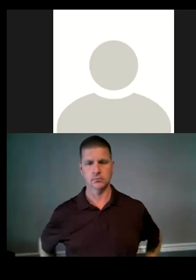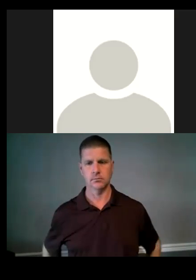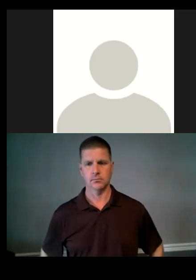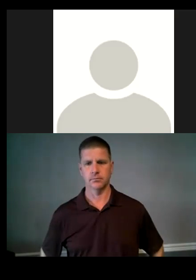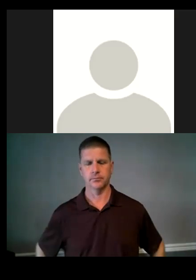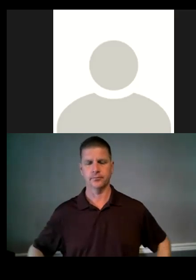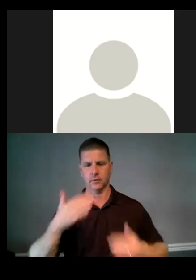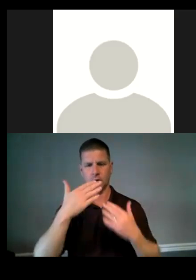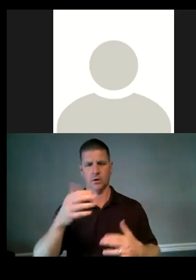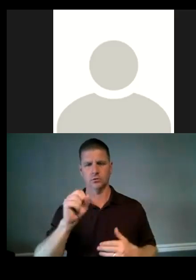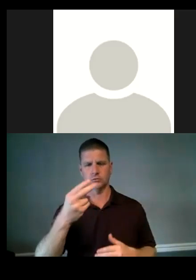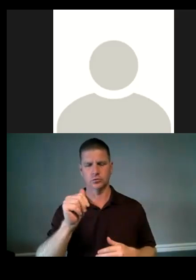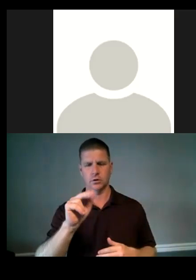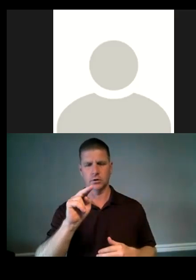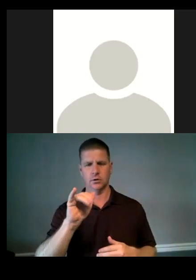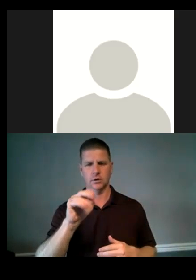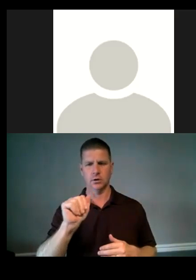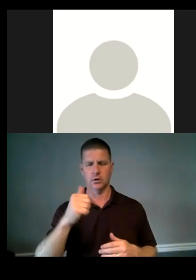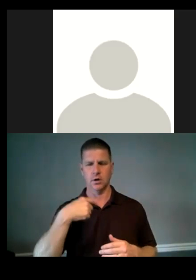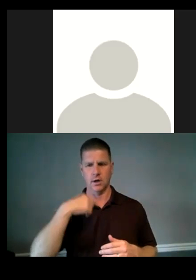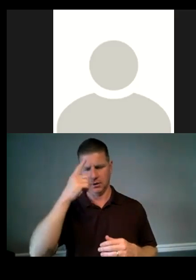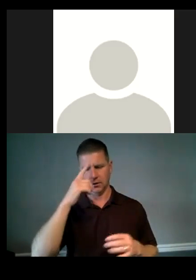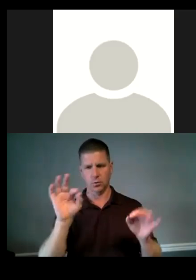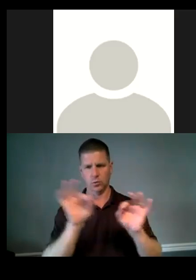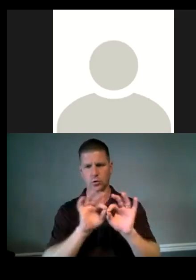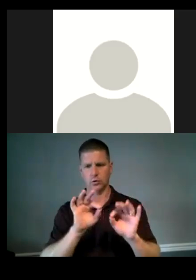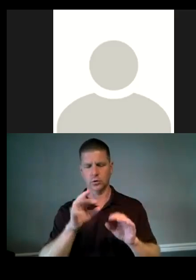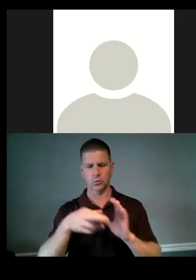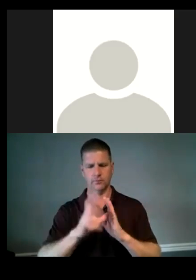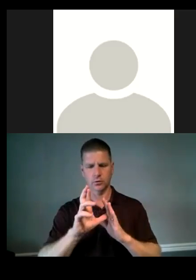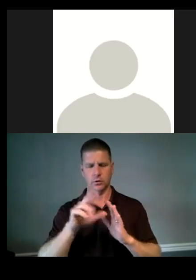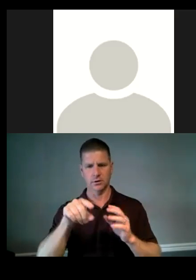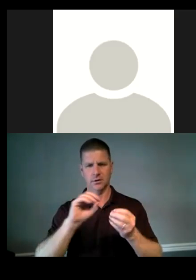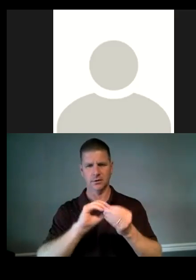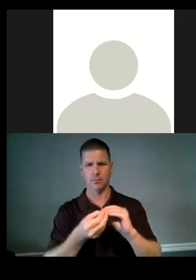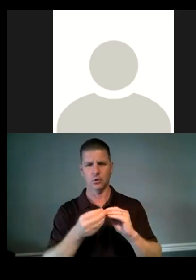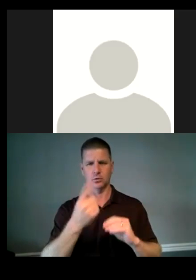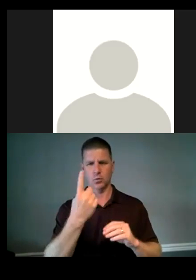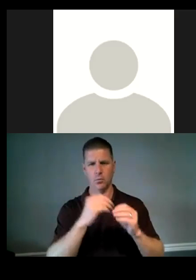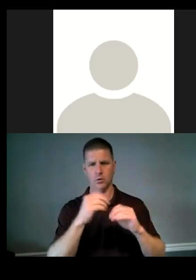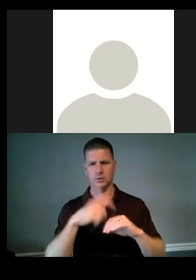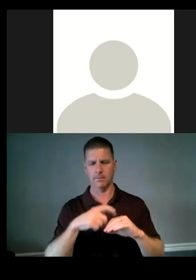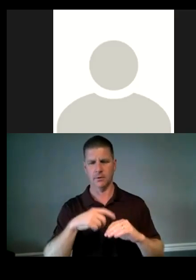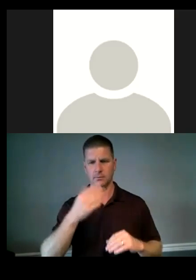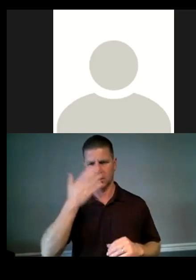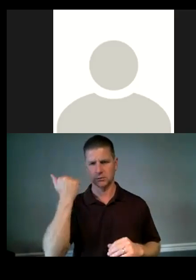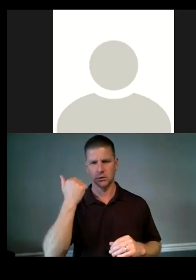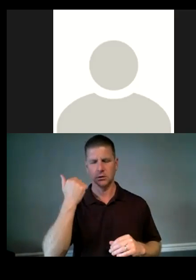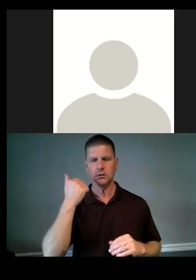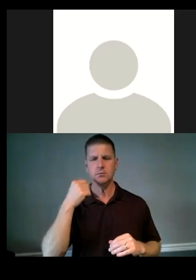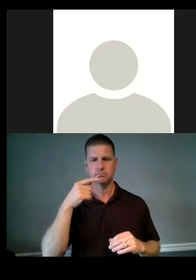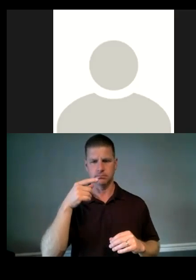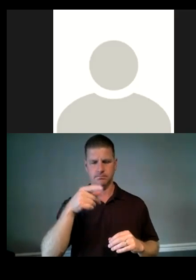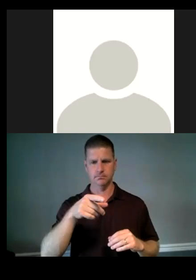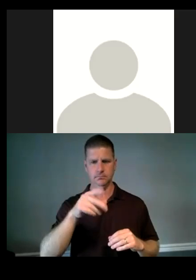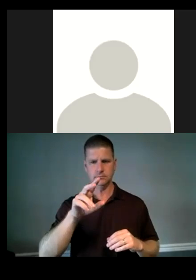Thanks, Shayna. I think it's just worth just, um, reviewing these numbers just one more time since, uh, since Bethina was